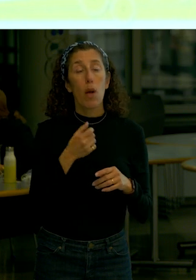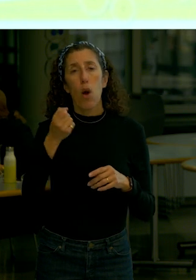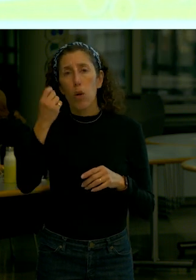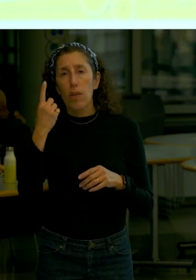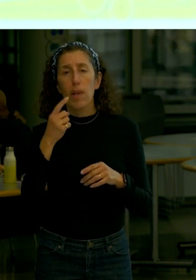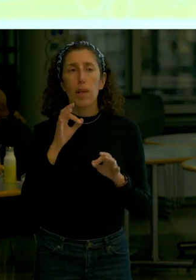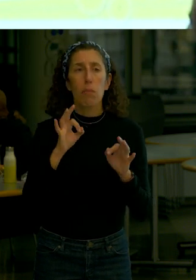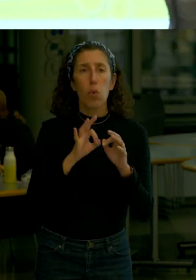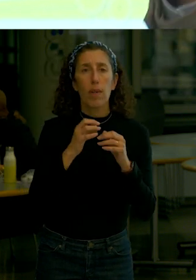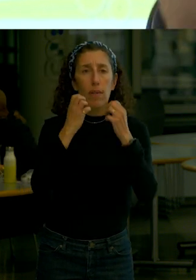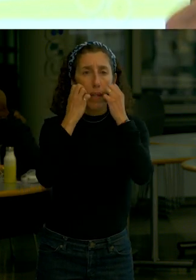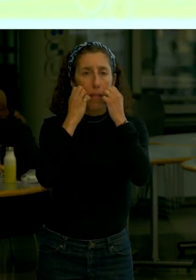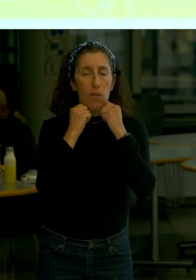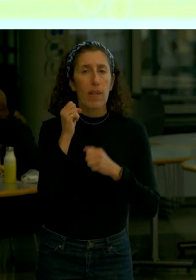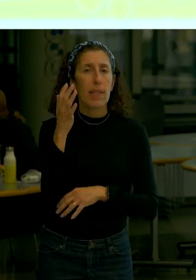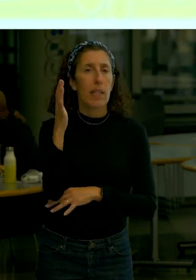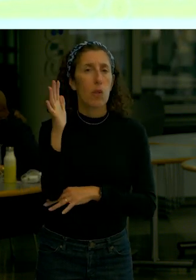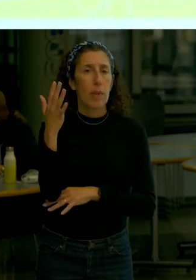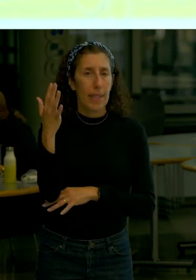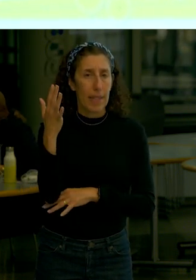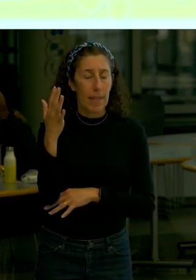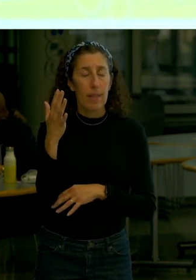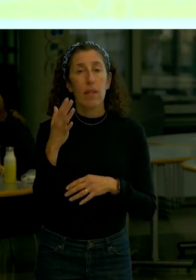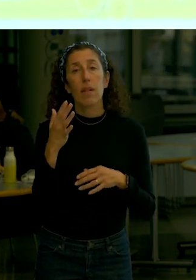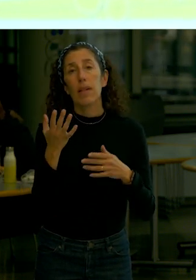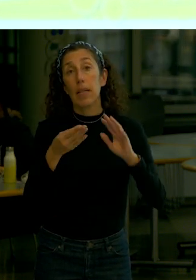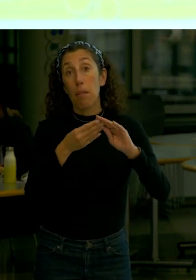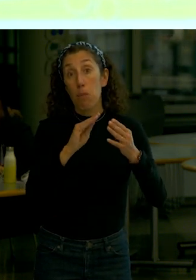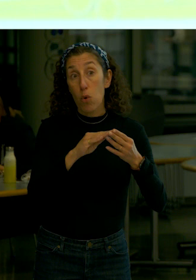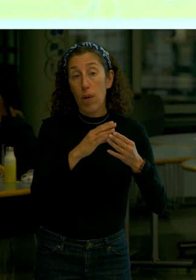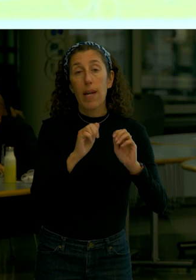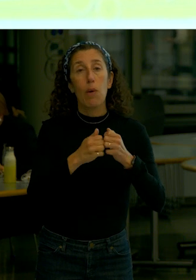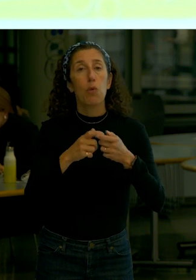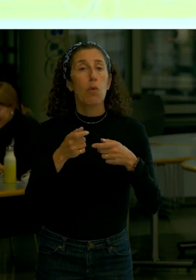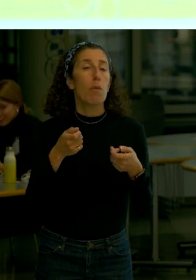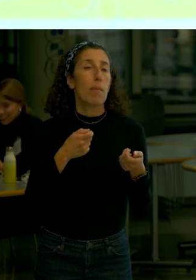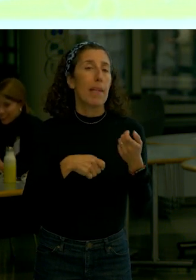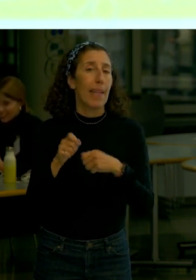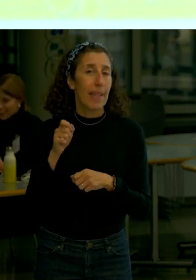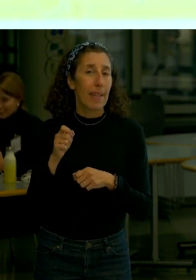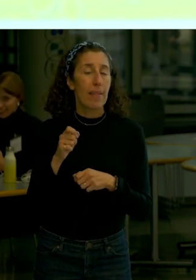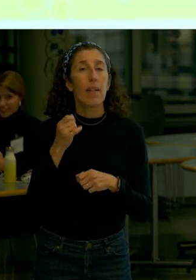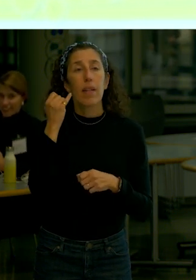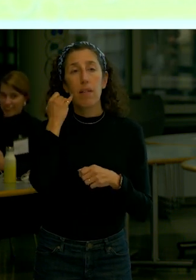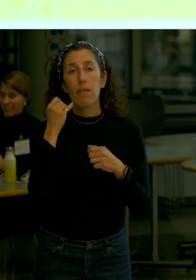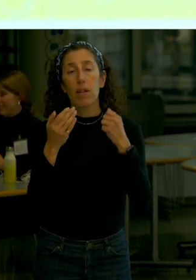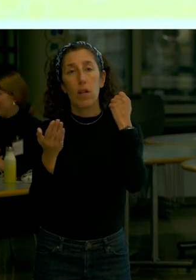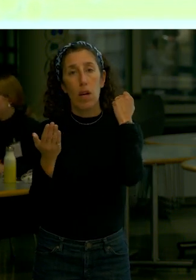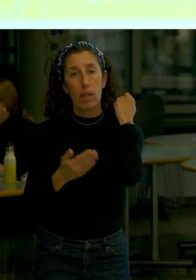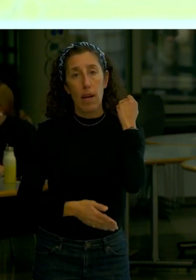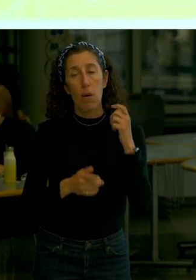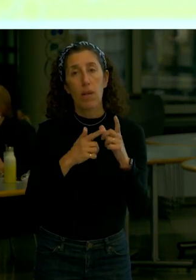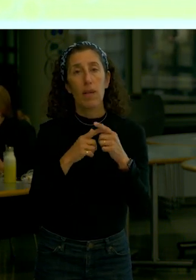a lot of questions not just about the number of trees that are going to be lost but how we're going to be replacing them why are the trees being